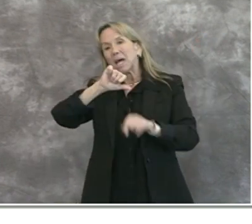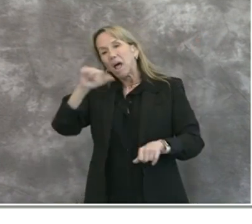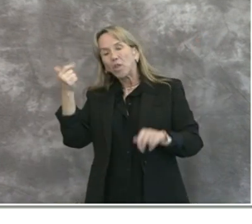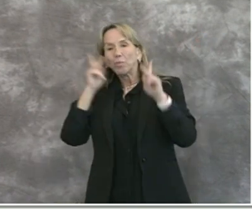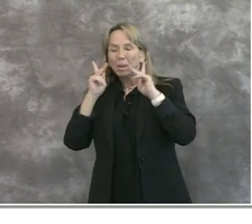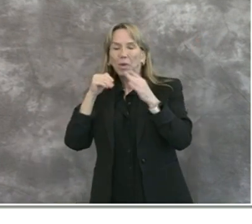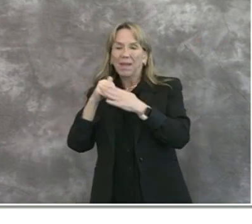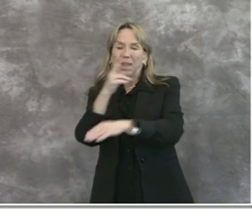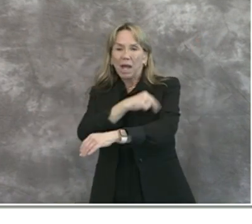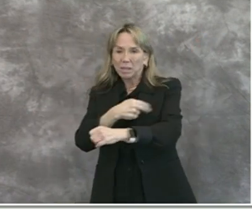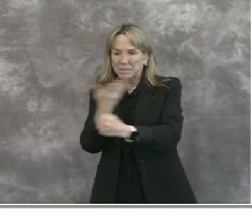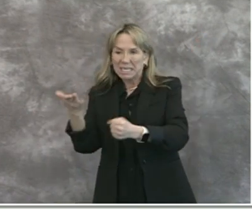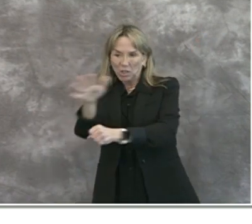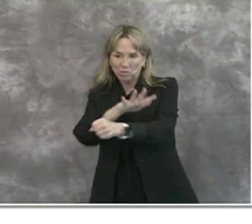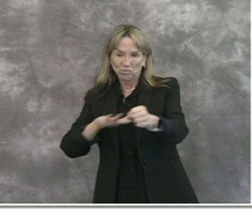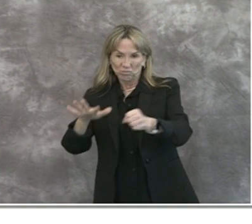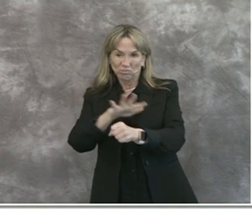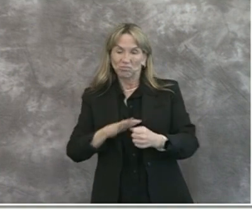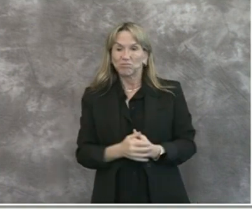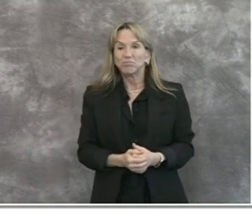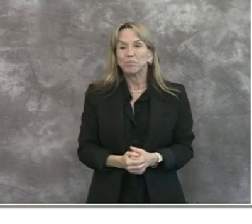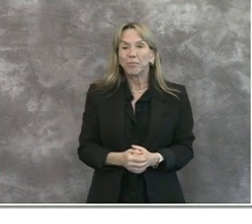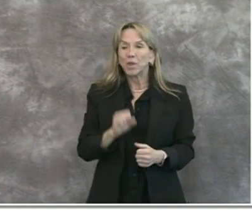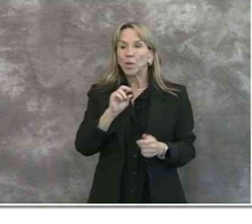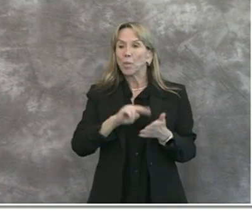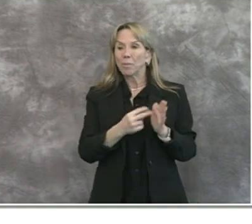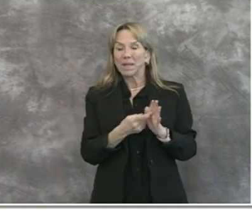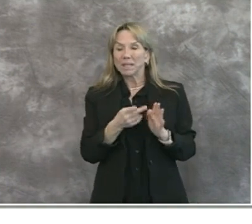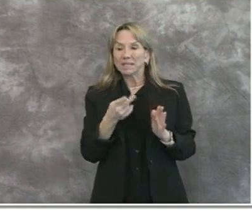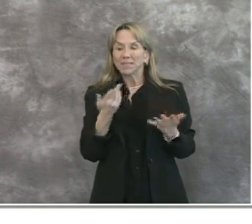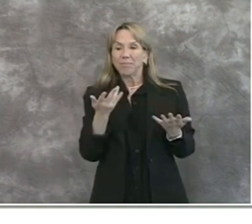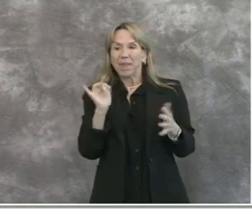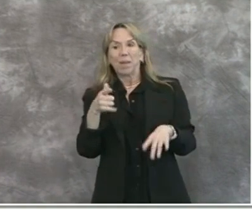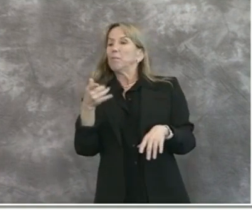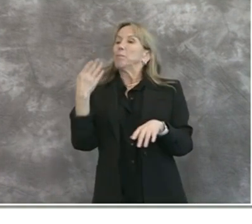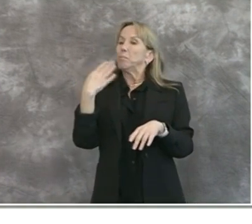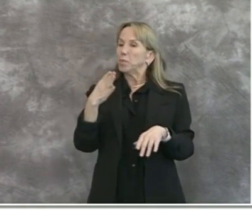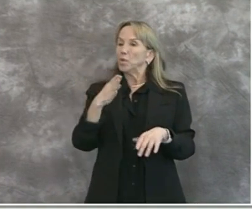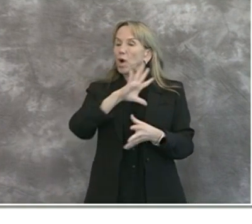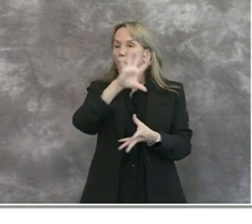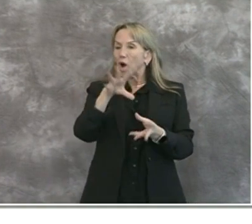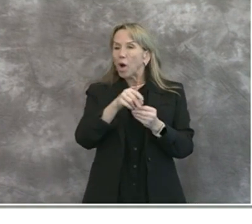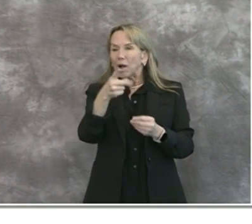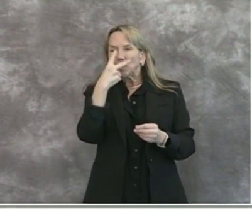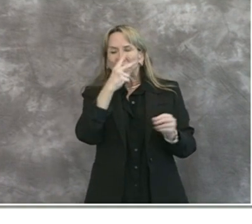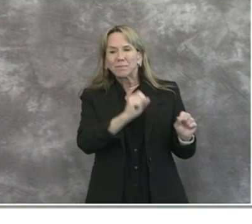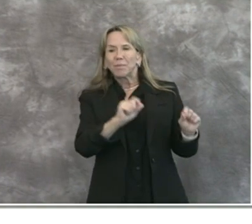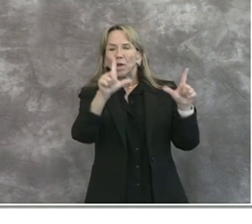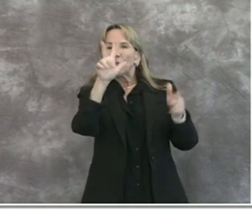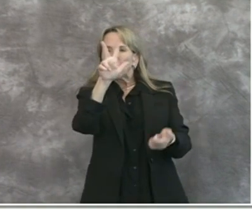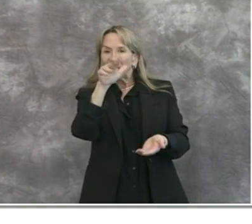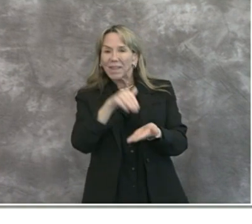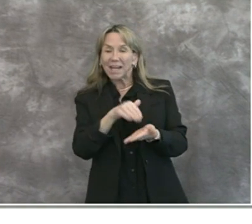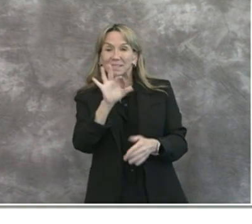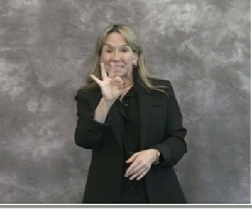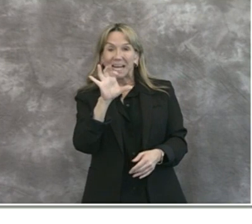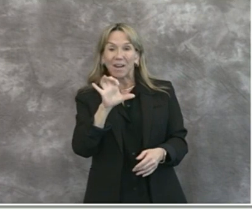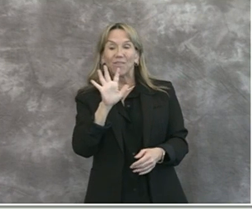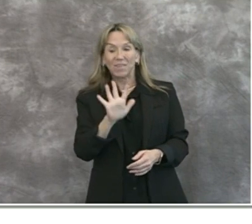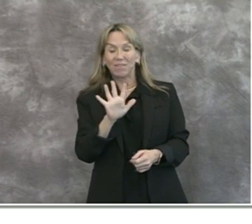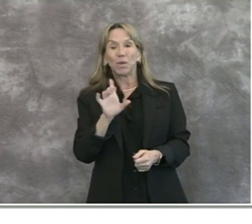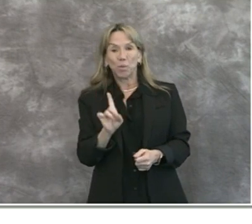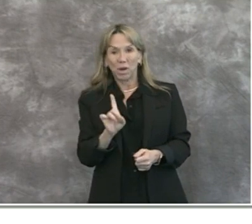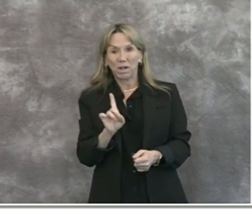in our area's hospital systems. And then on the next chart, you can see where that 3,951 is